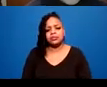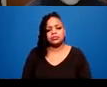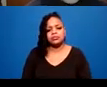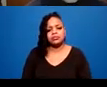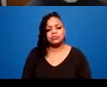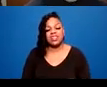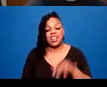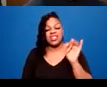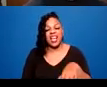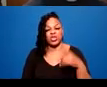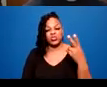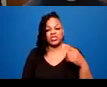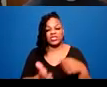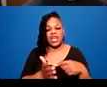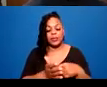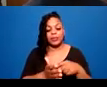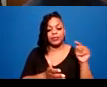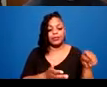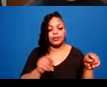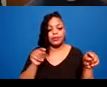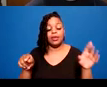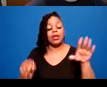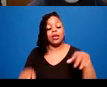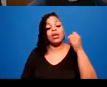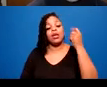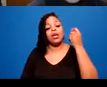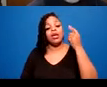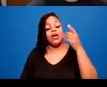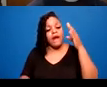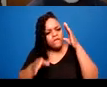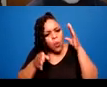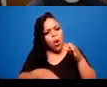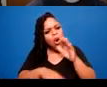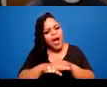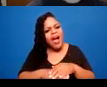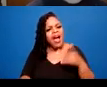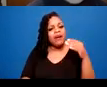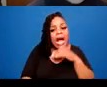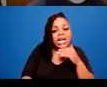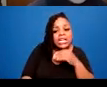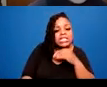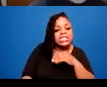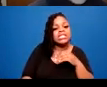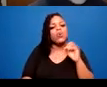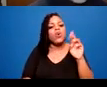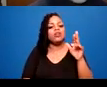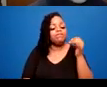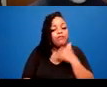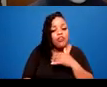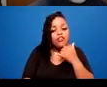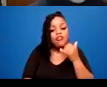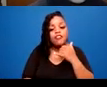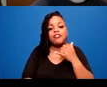fallacy or flaws, we focus on people's abilities and strengths and